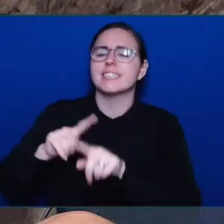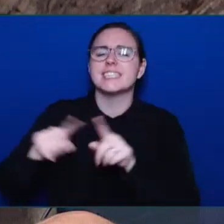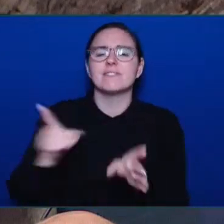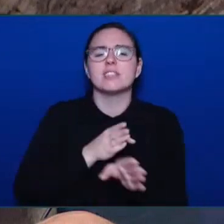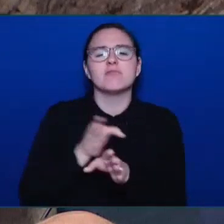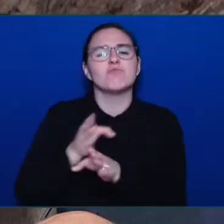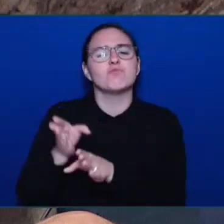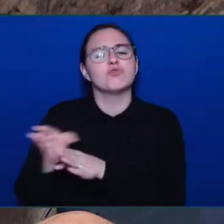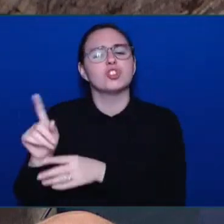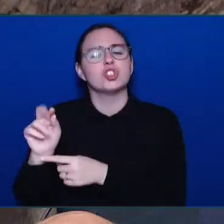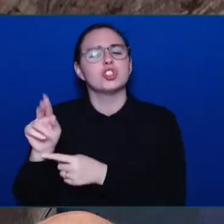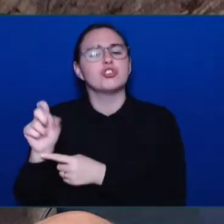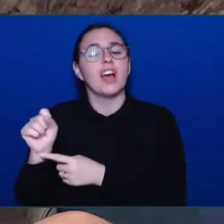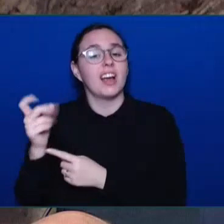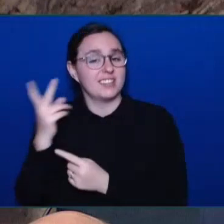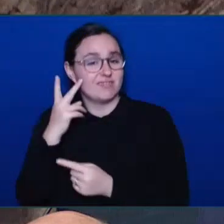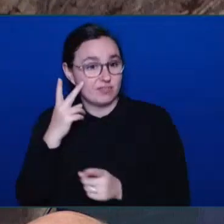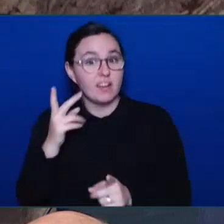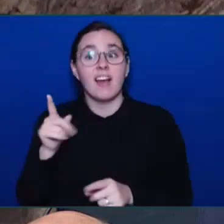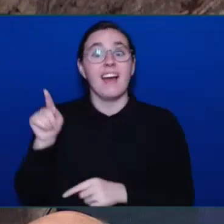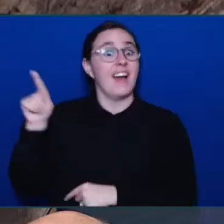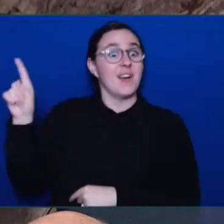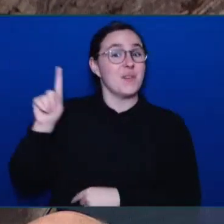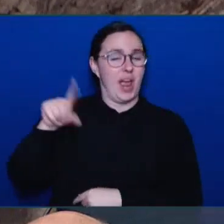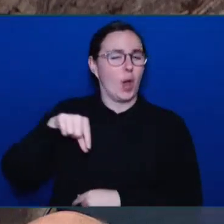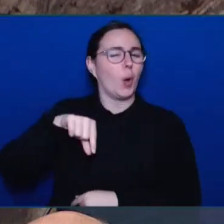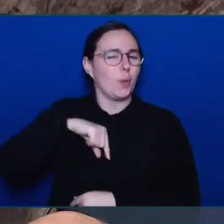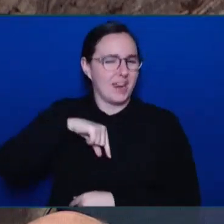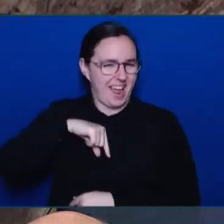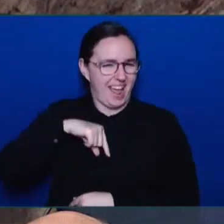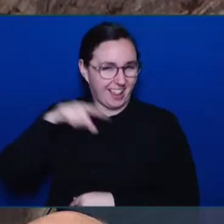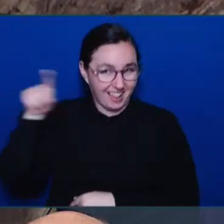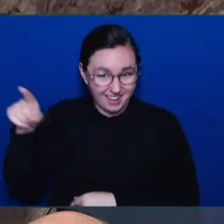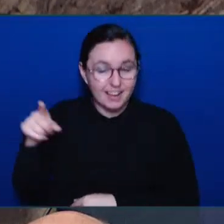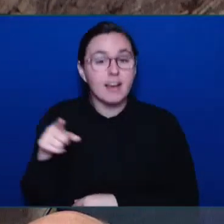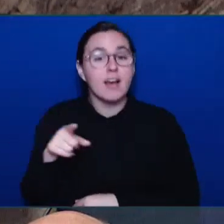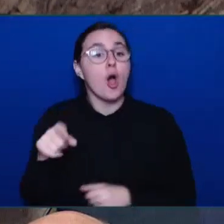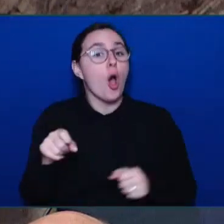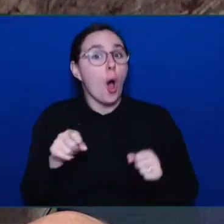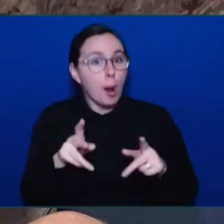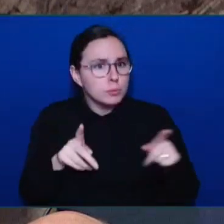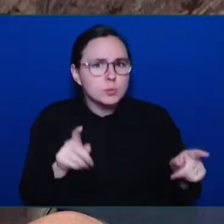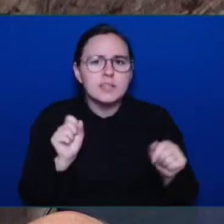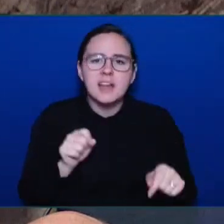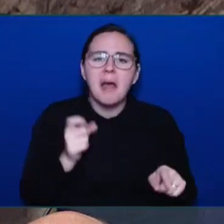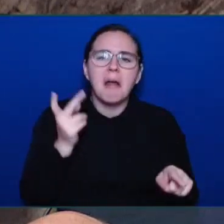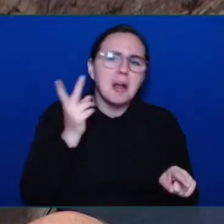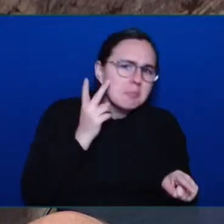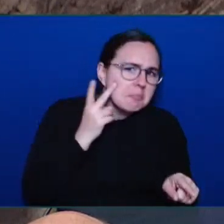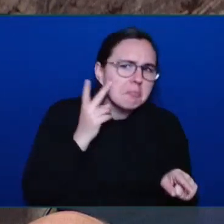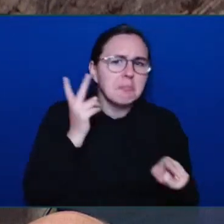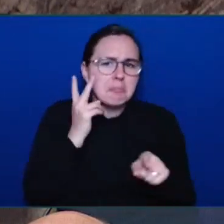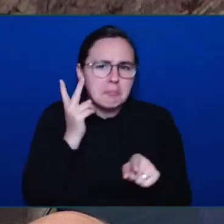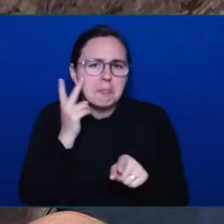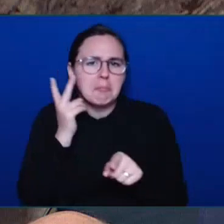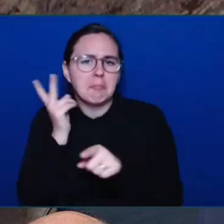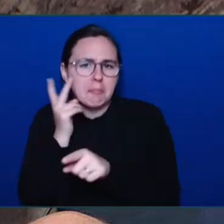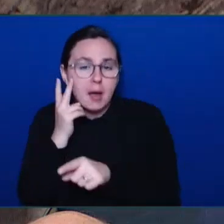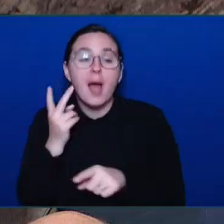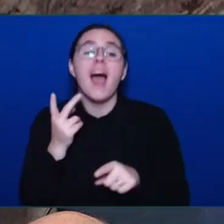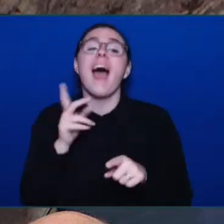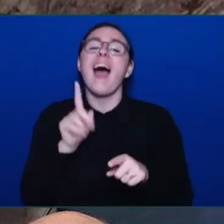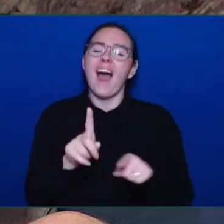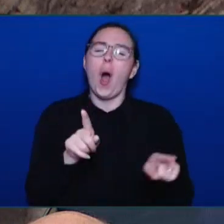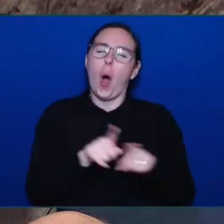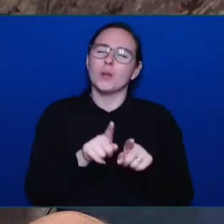also providing them very important life skills. Each of the week-long camps, participants are introduced to an array of trades and